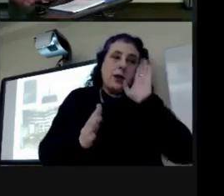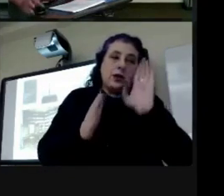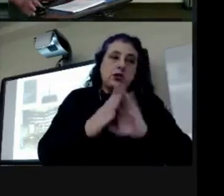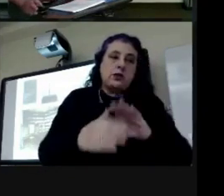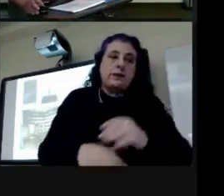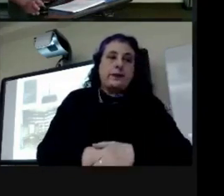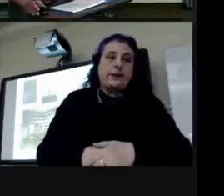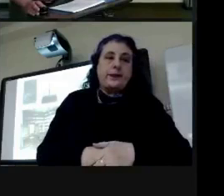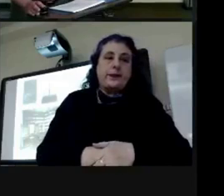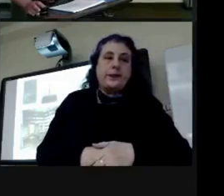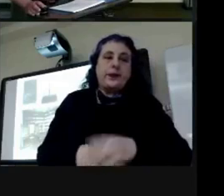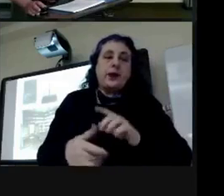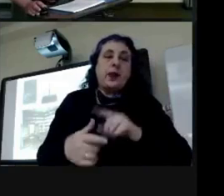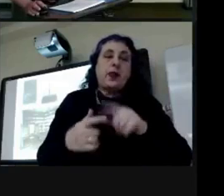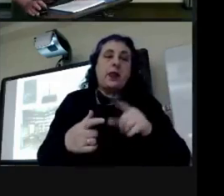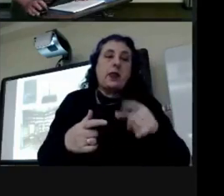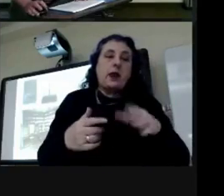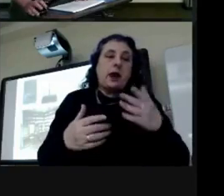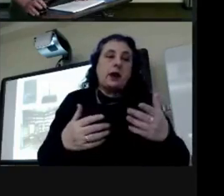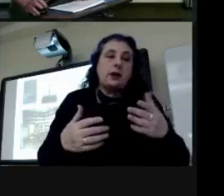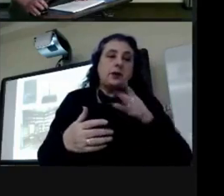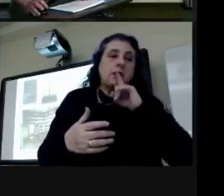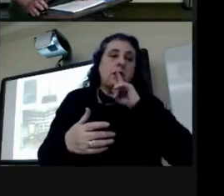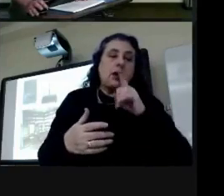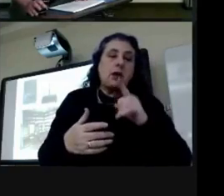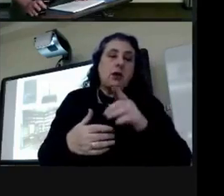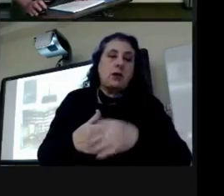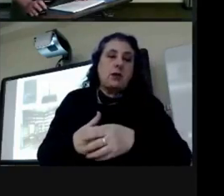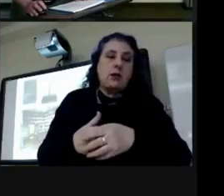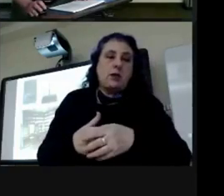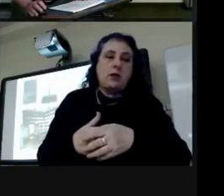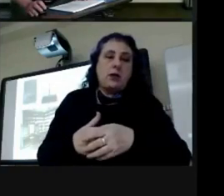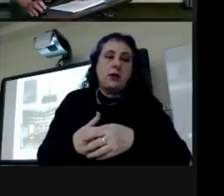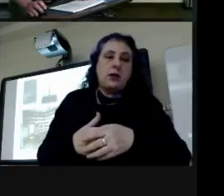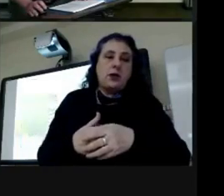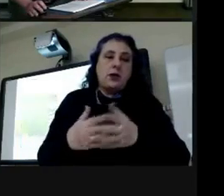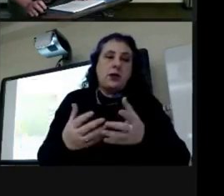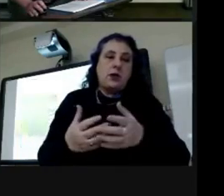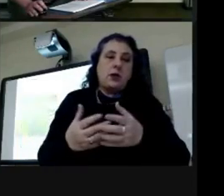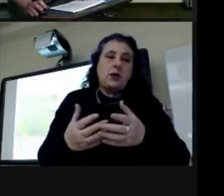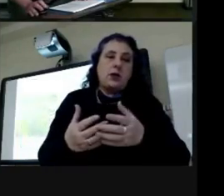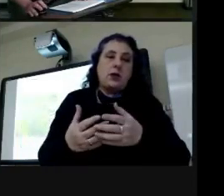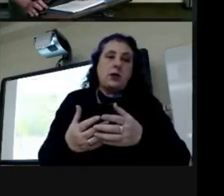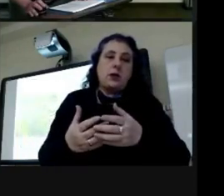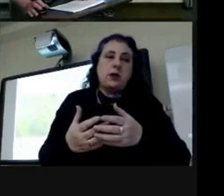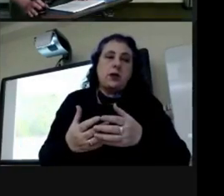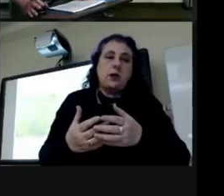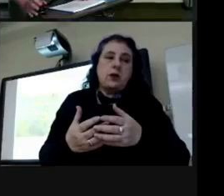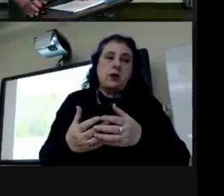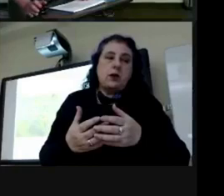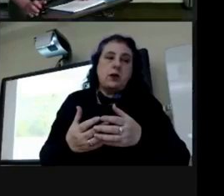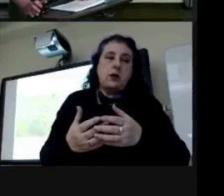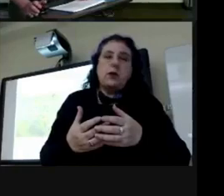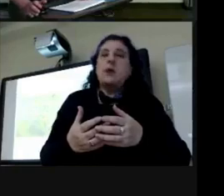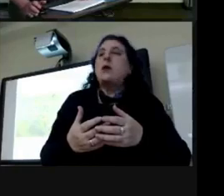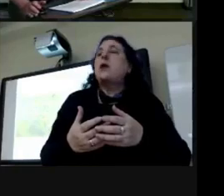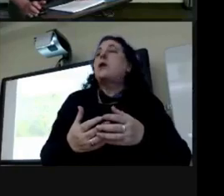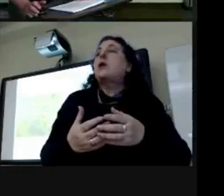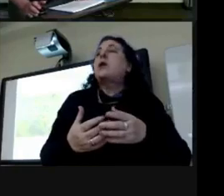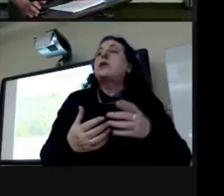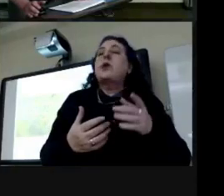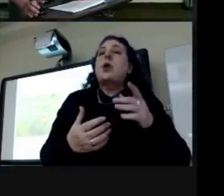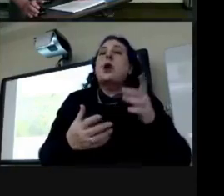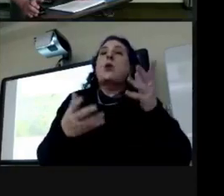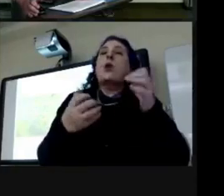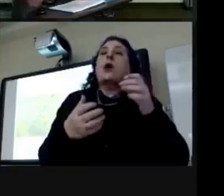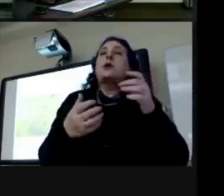and then that's our pharmacy all right so i want to put the formula formula in its like proper context